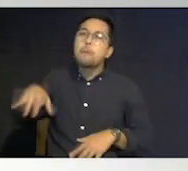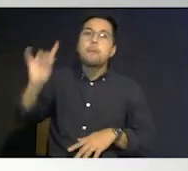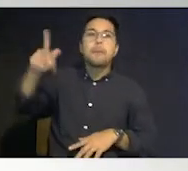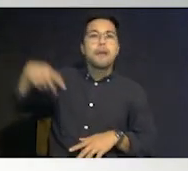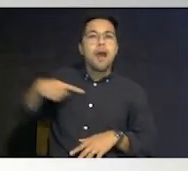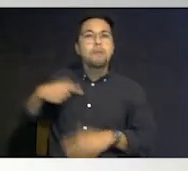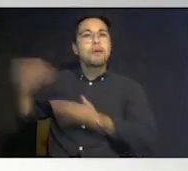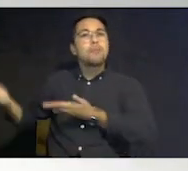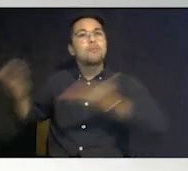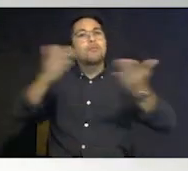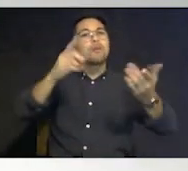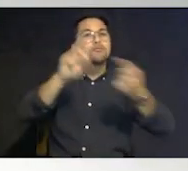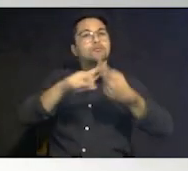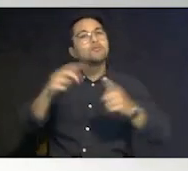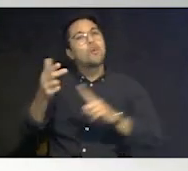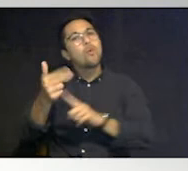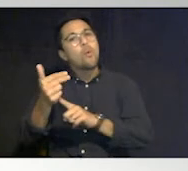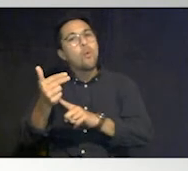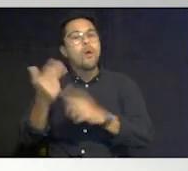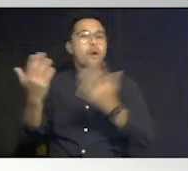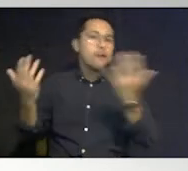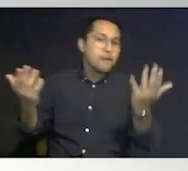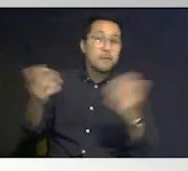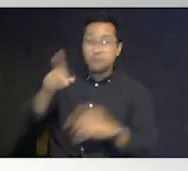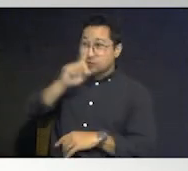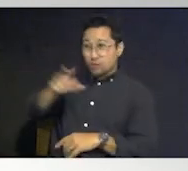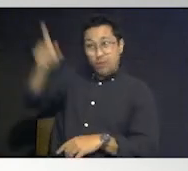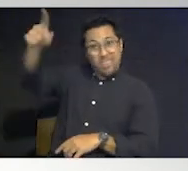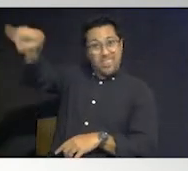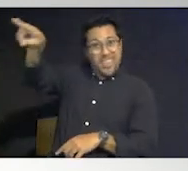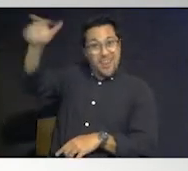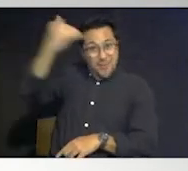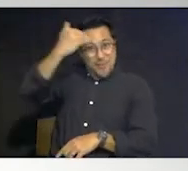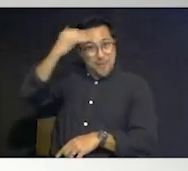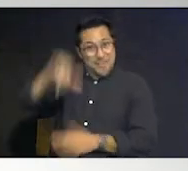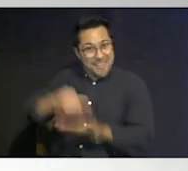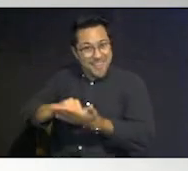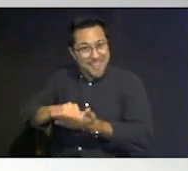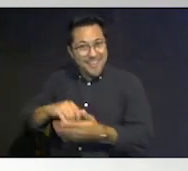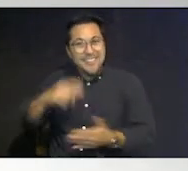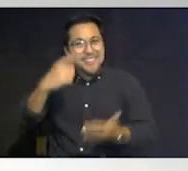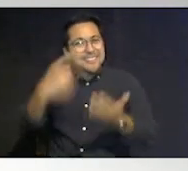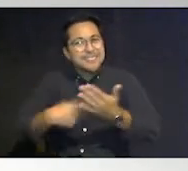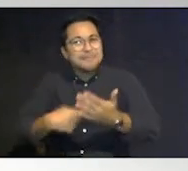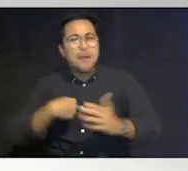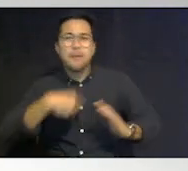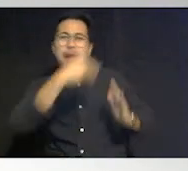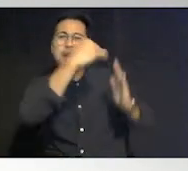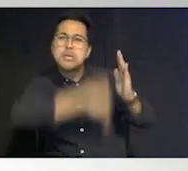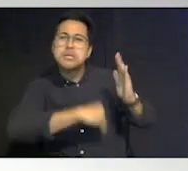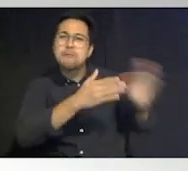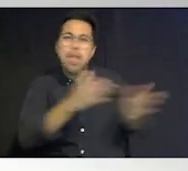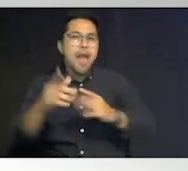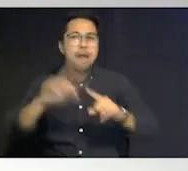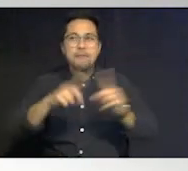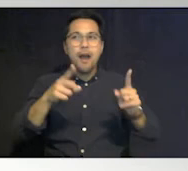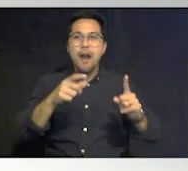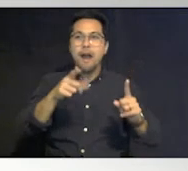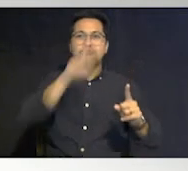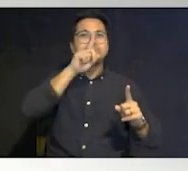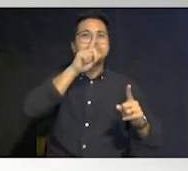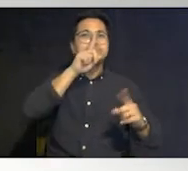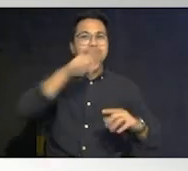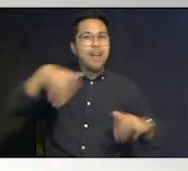to a hotel or make sure they know that a lot of times we put plans together and we never inform the people